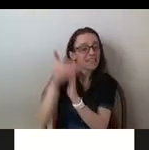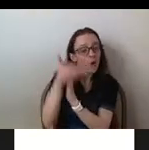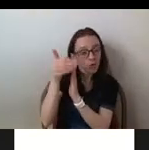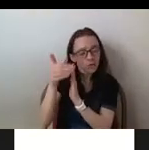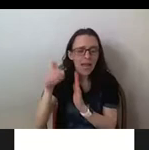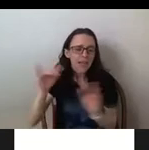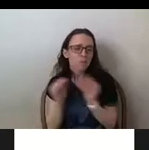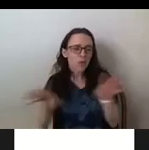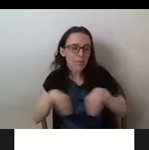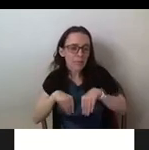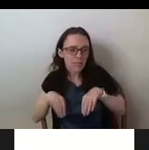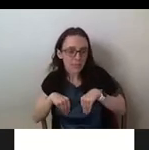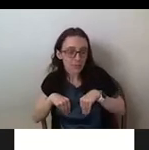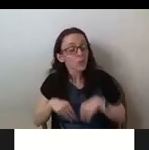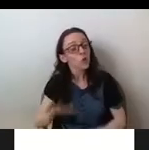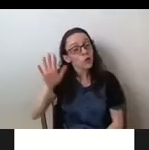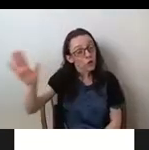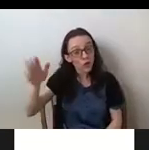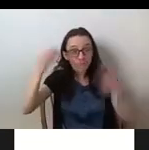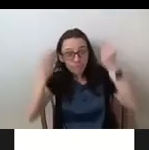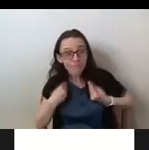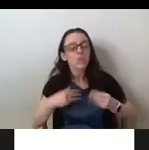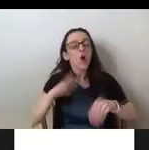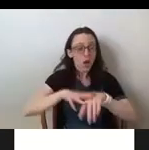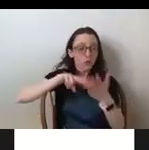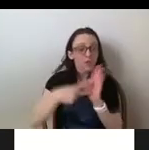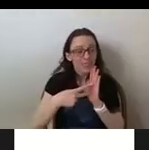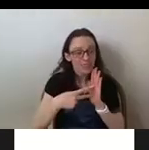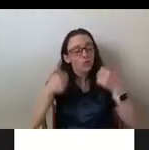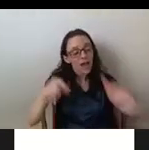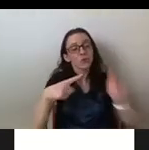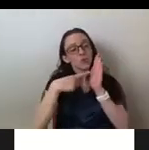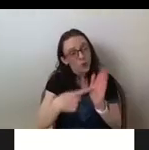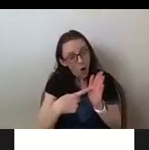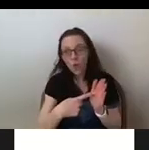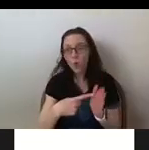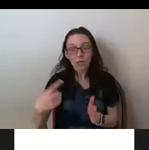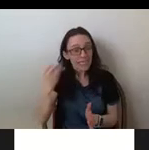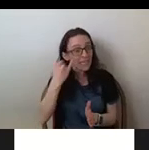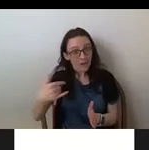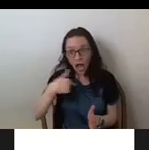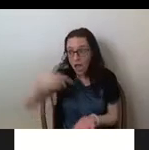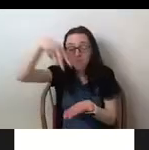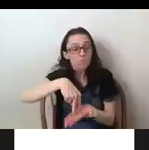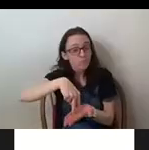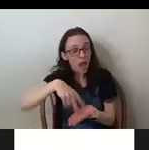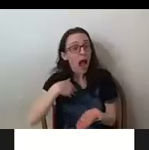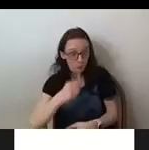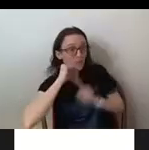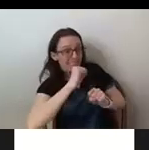intentional because her presentation is meant to show that there was lots of harm being done to her, but her stance still signifies that she's resisting.